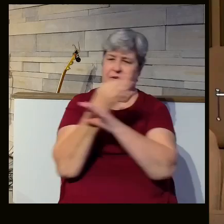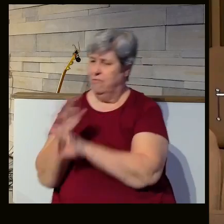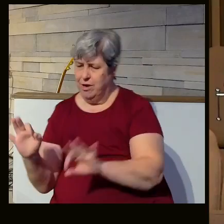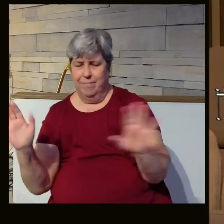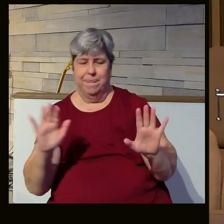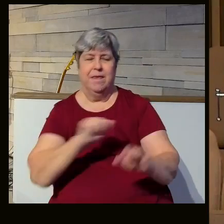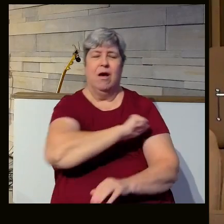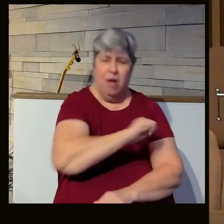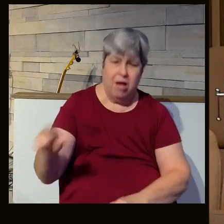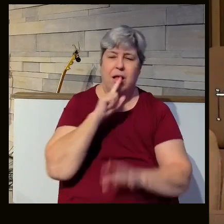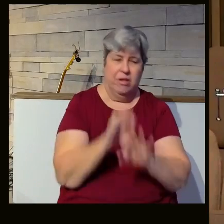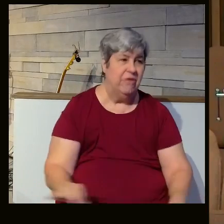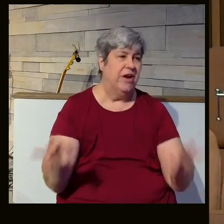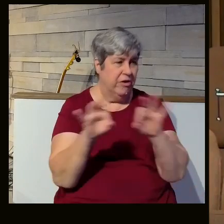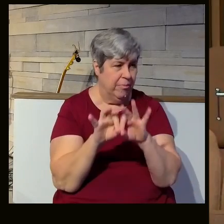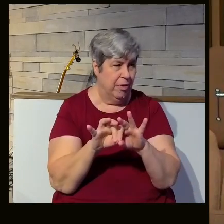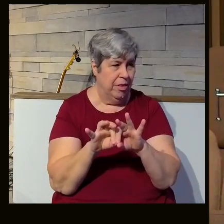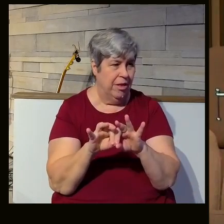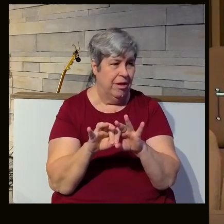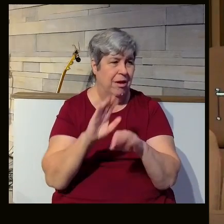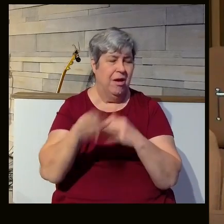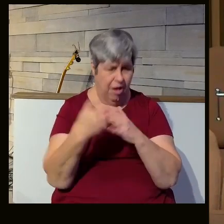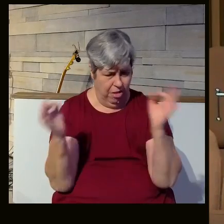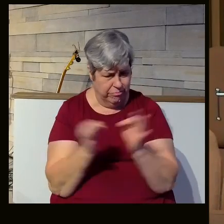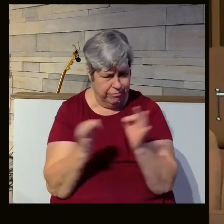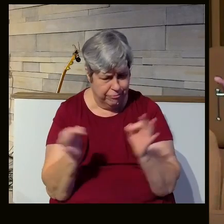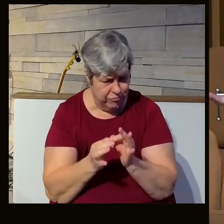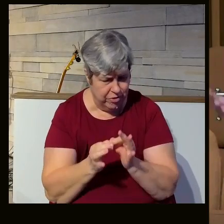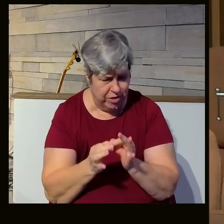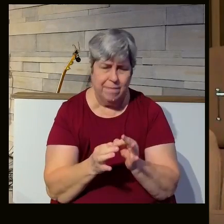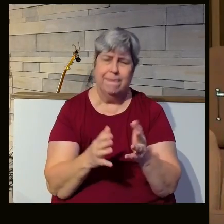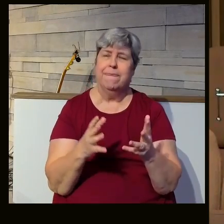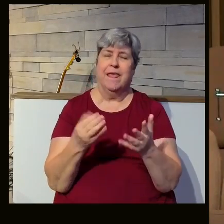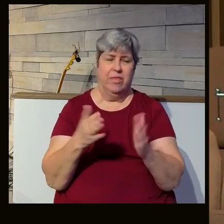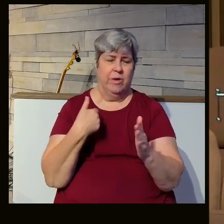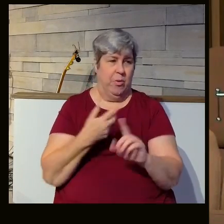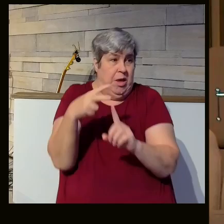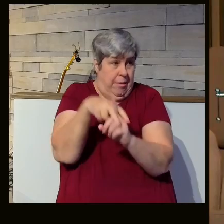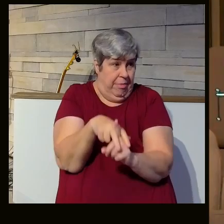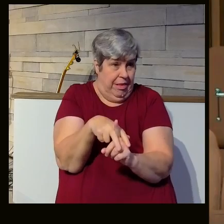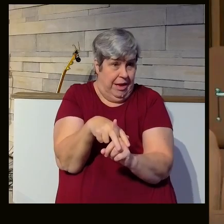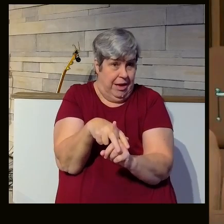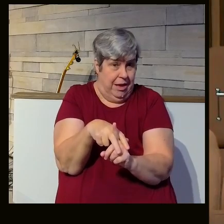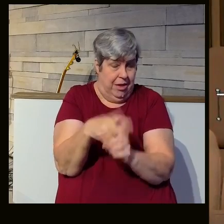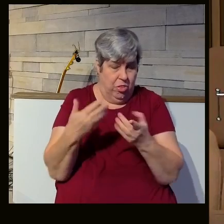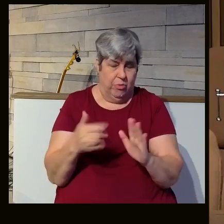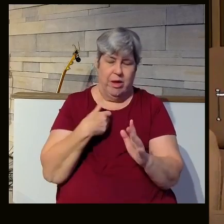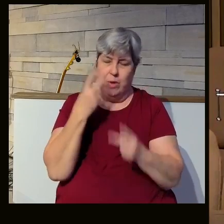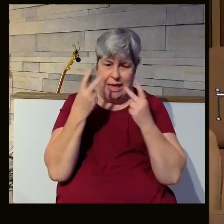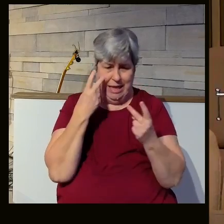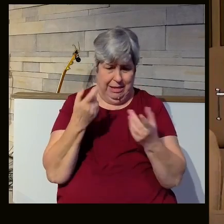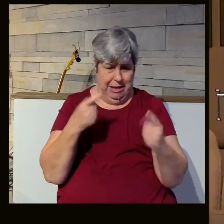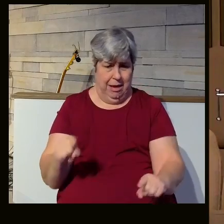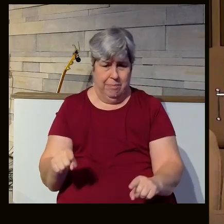All have value. All are important before God. And the way that we apply it here, the way that we see